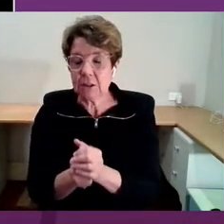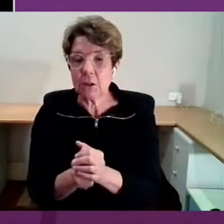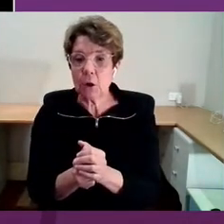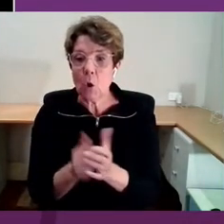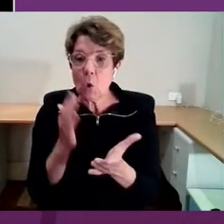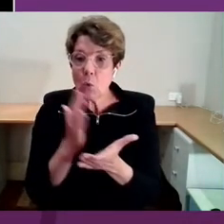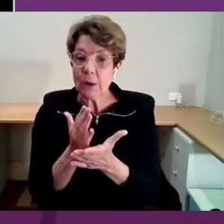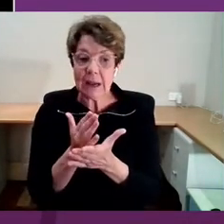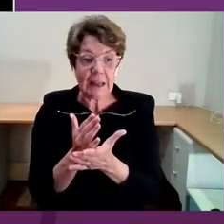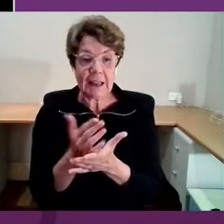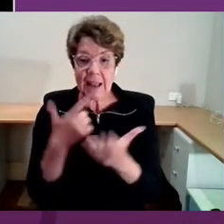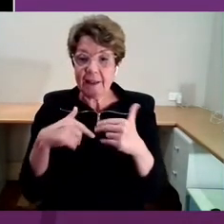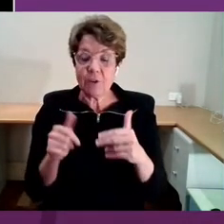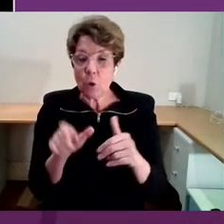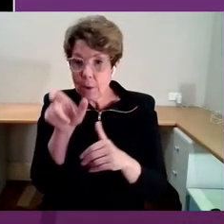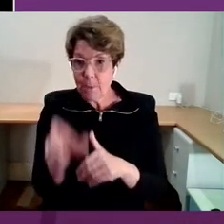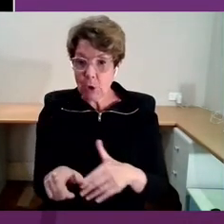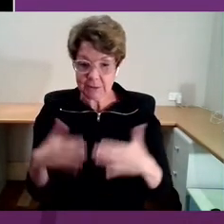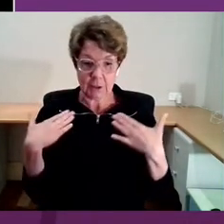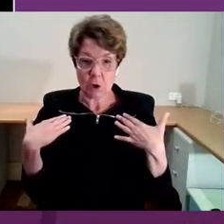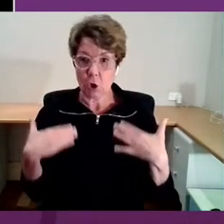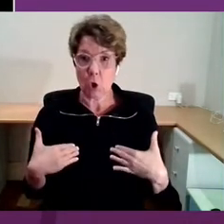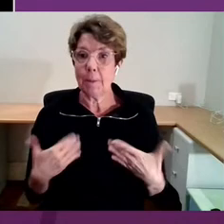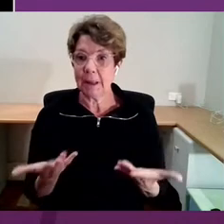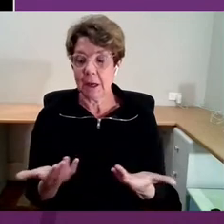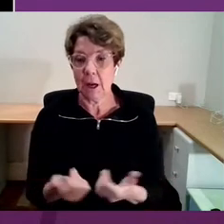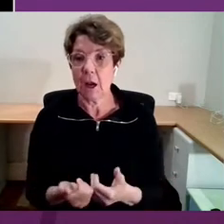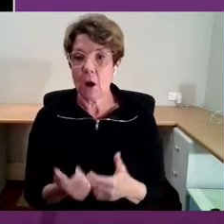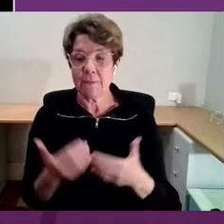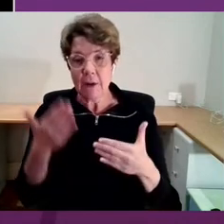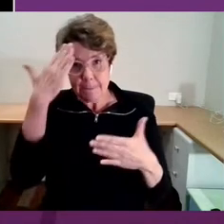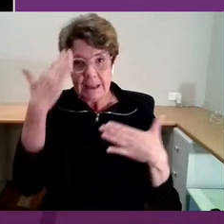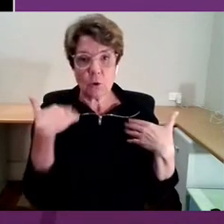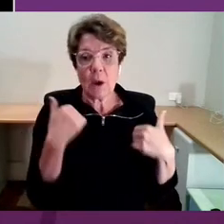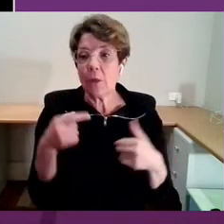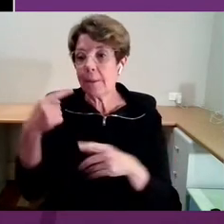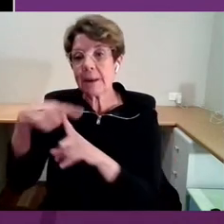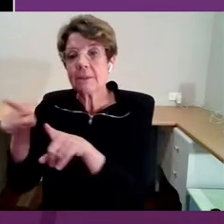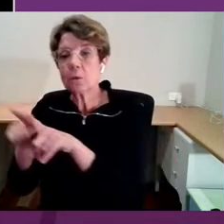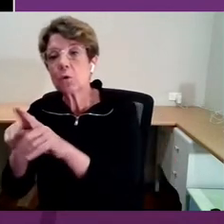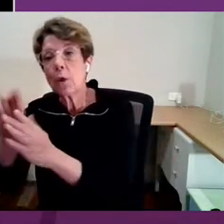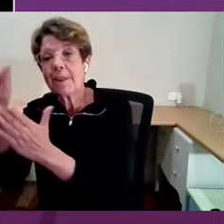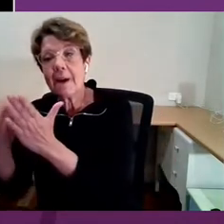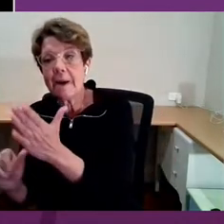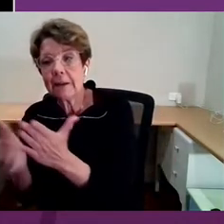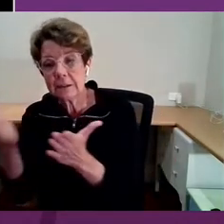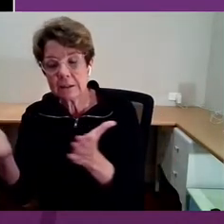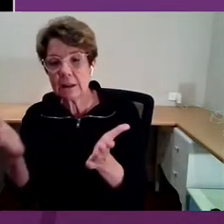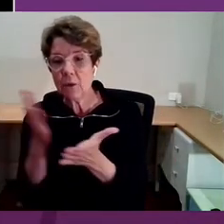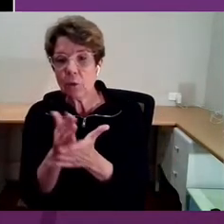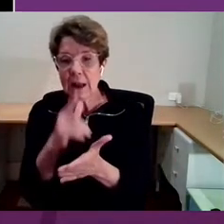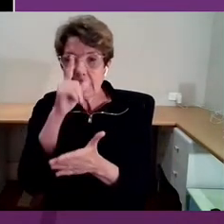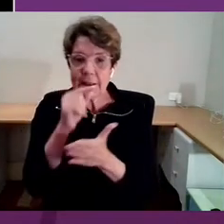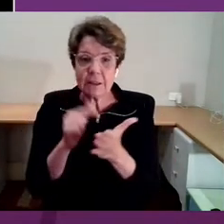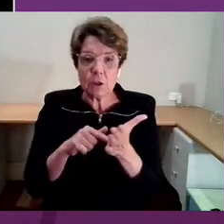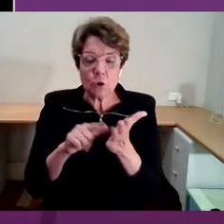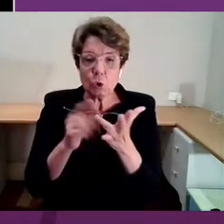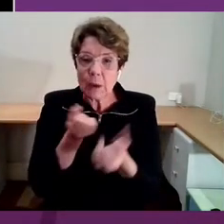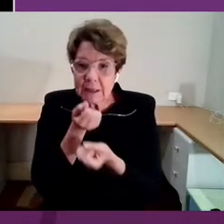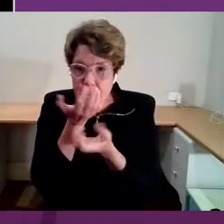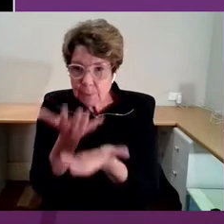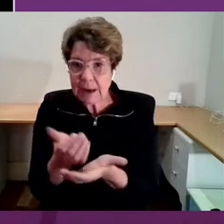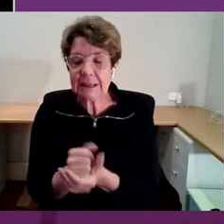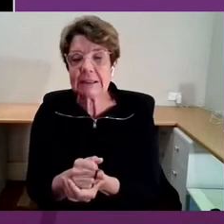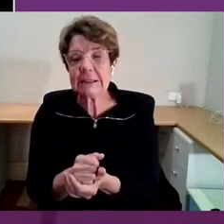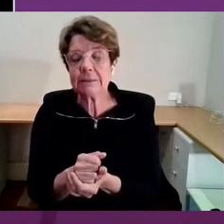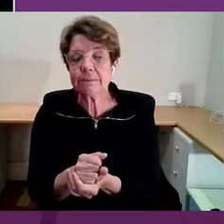human of our mental health and one of the core components of the arts is our capacity to express and process and sometimes sit